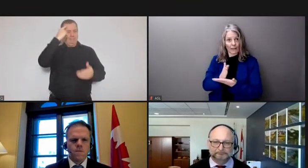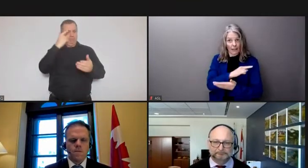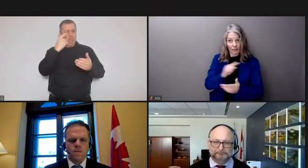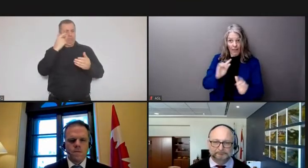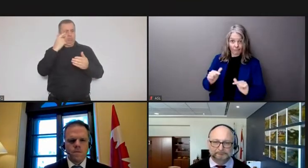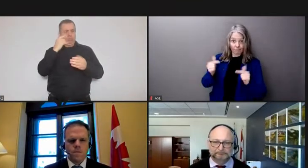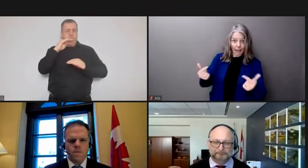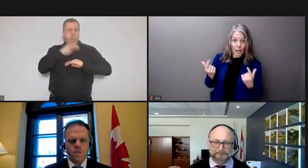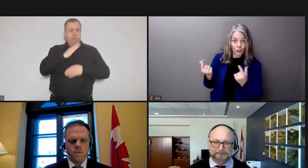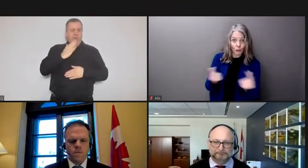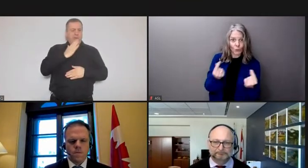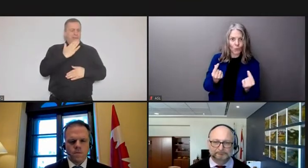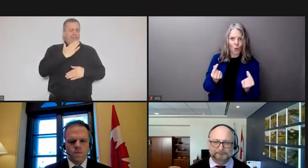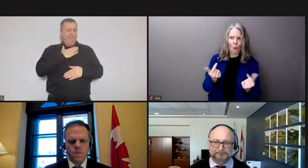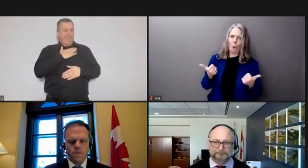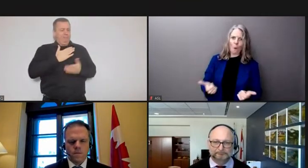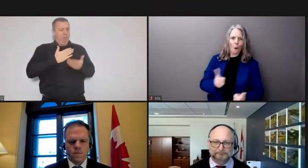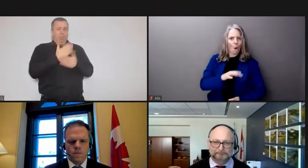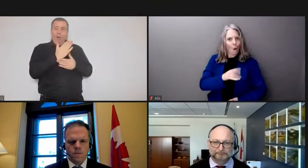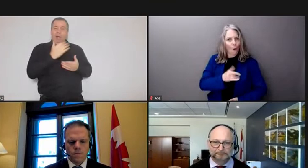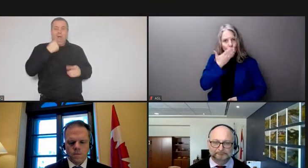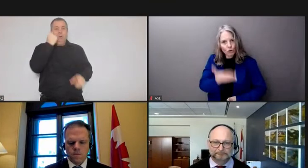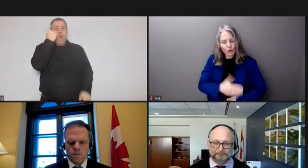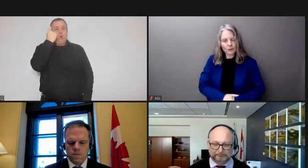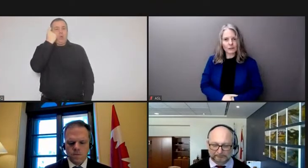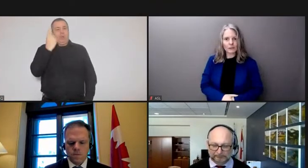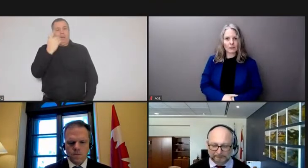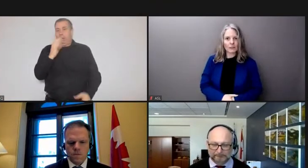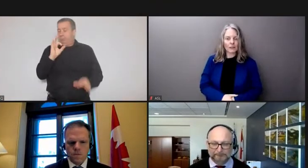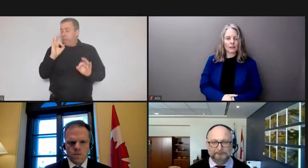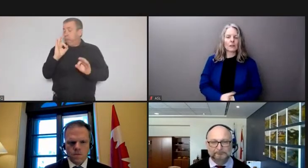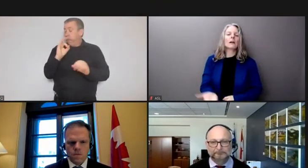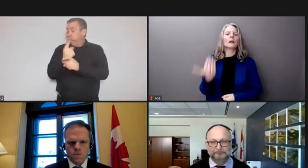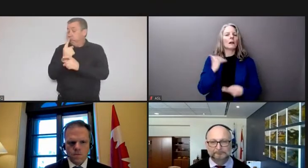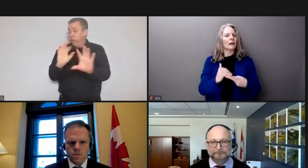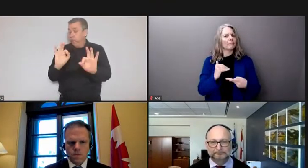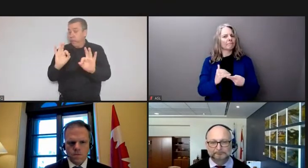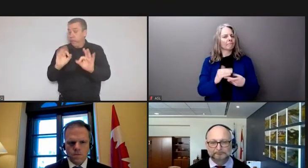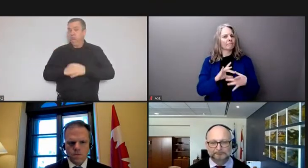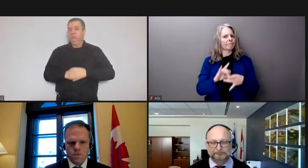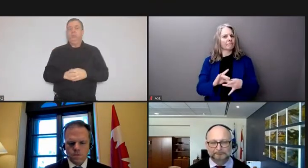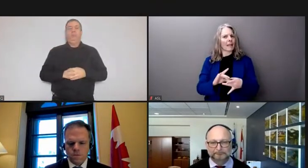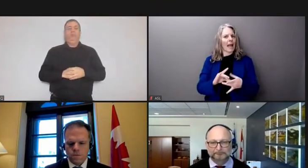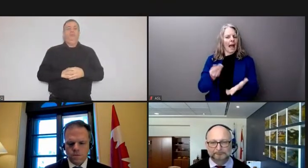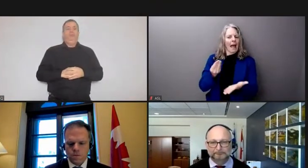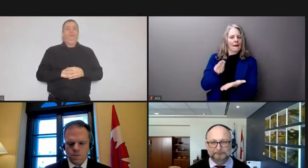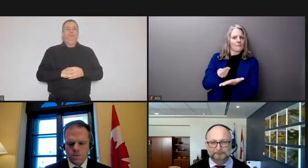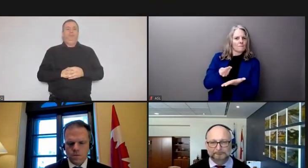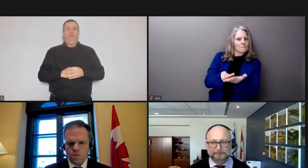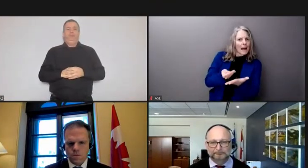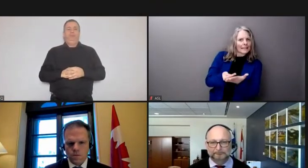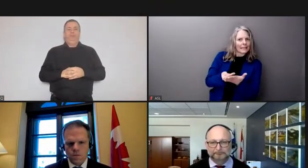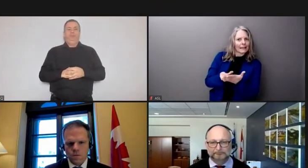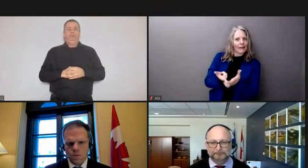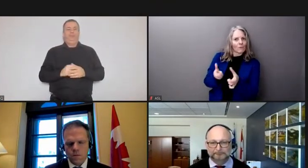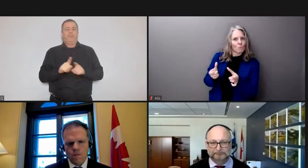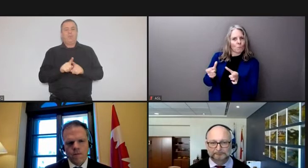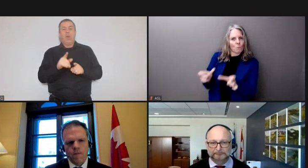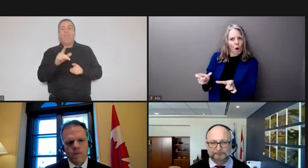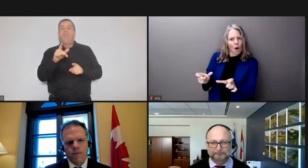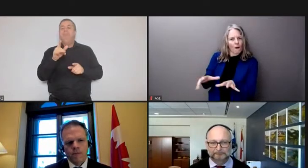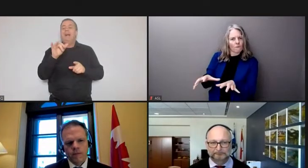thing in terms of the financial instruments which our government